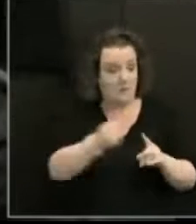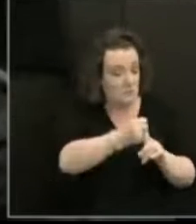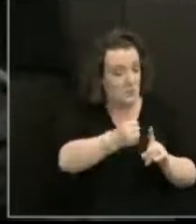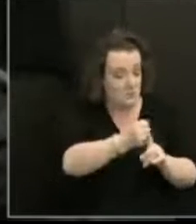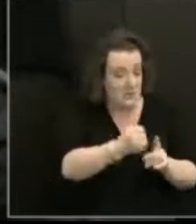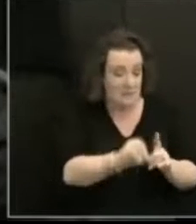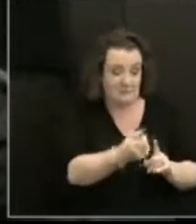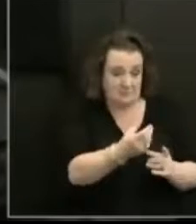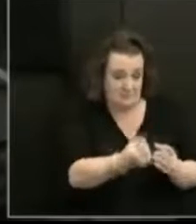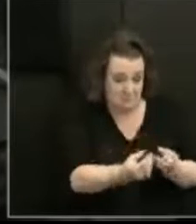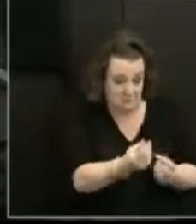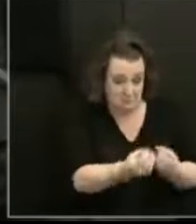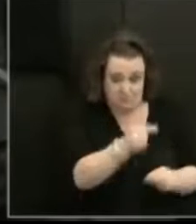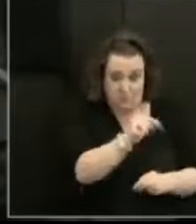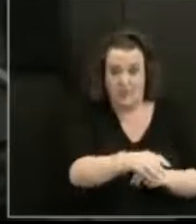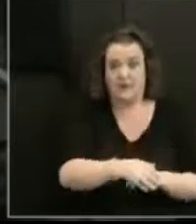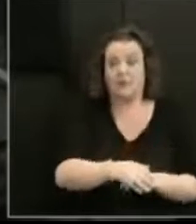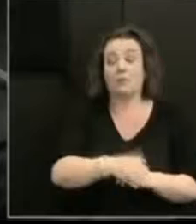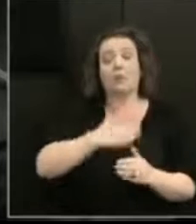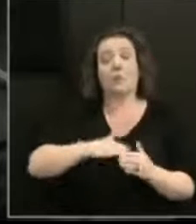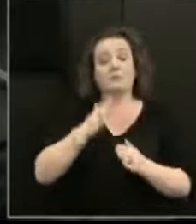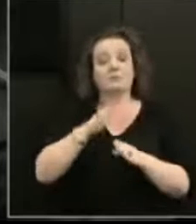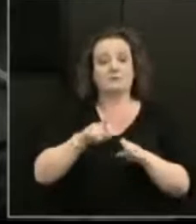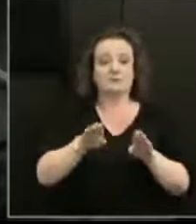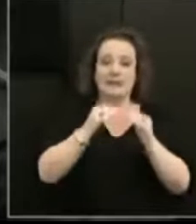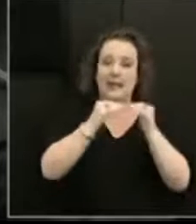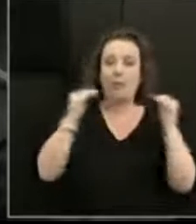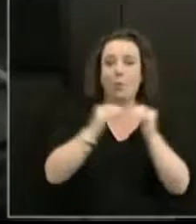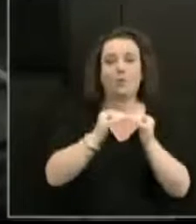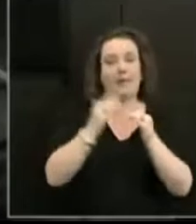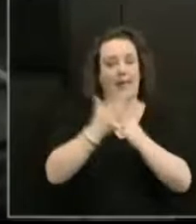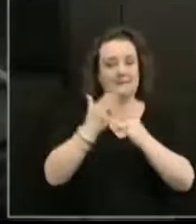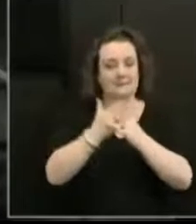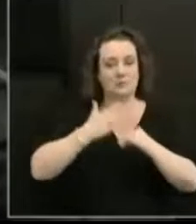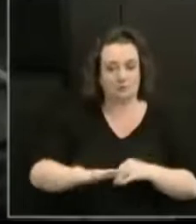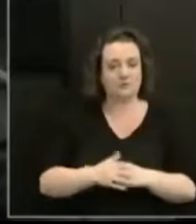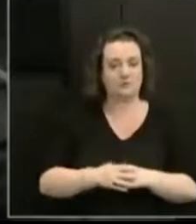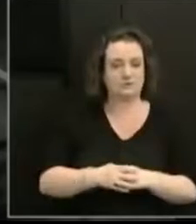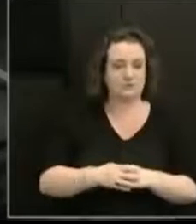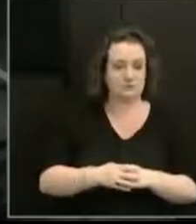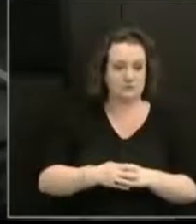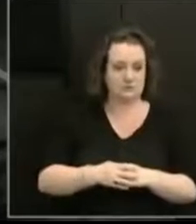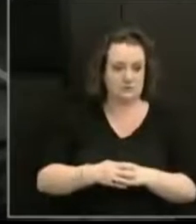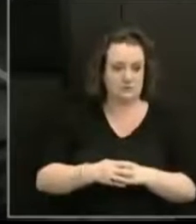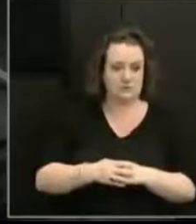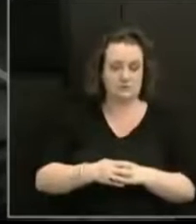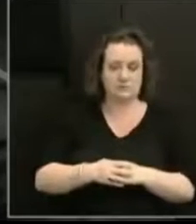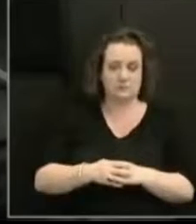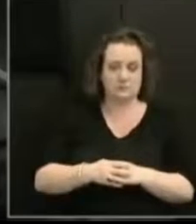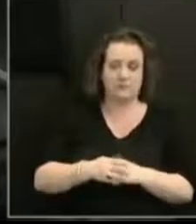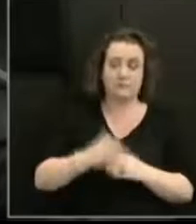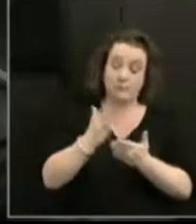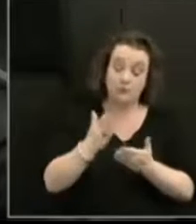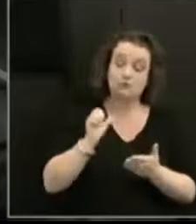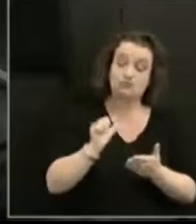by ensuring truly equitable access to adequate resources. By upholding the right to support